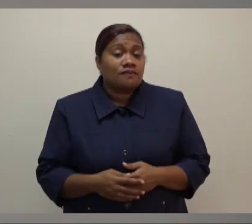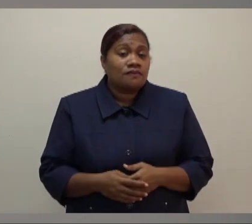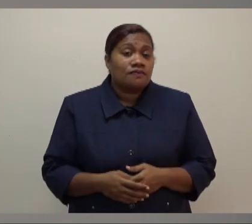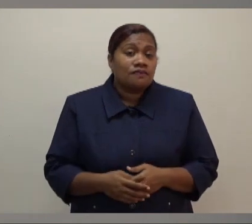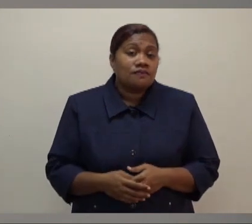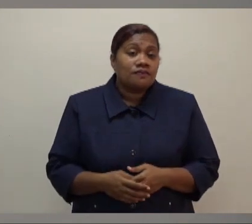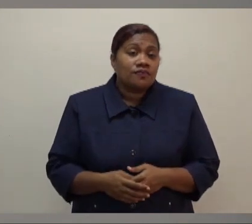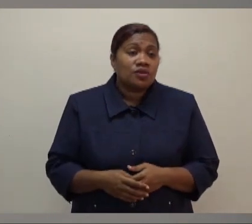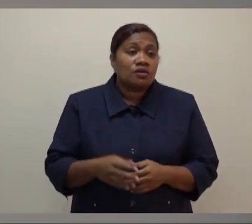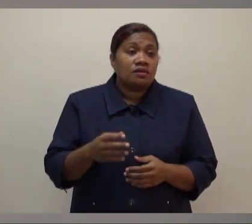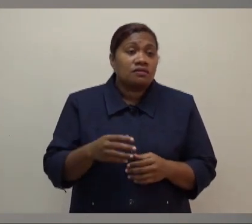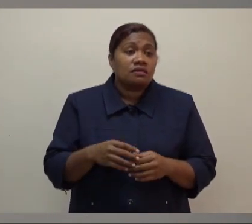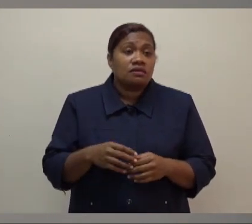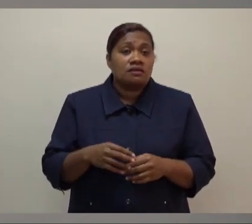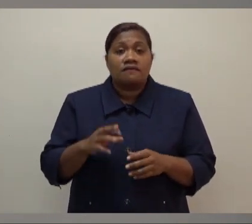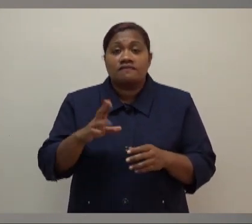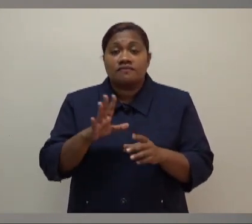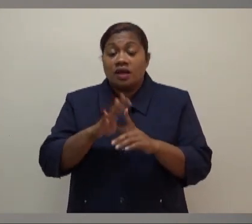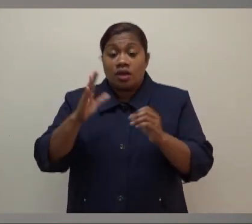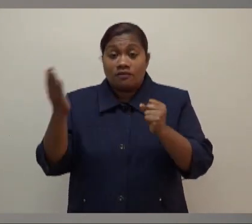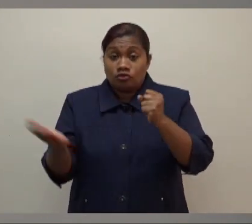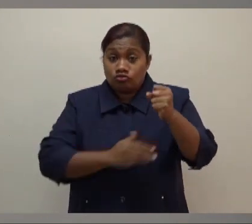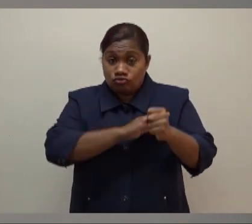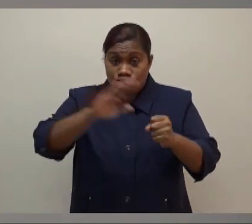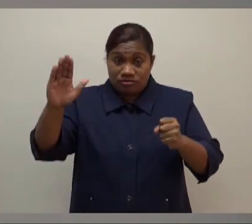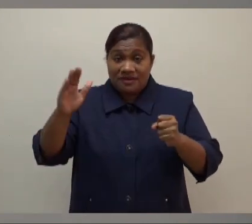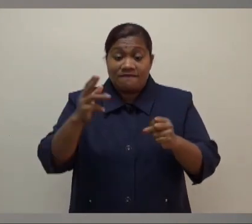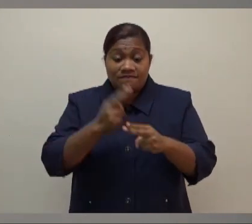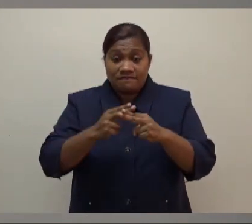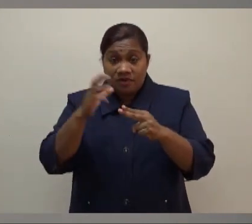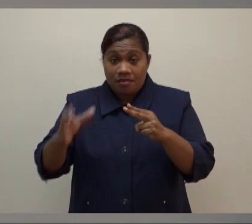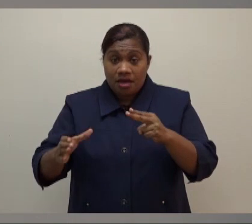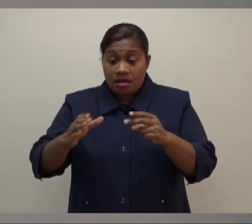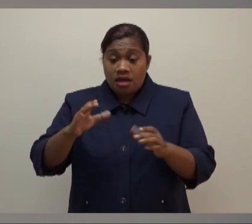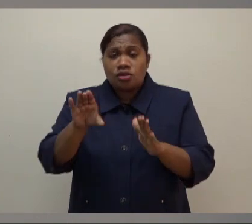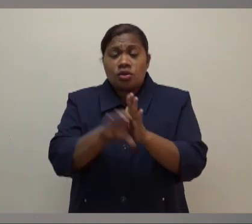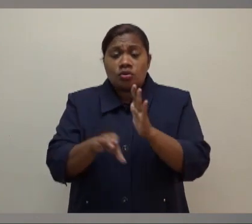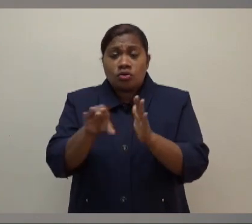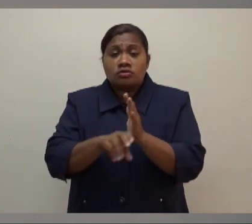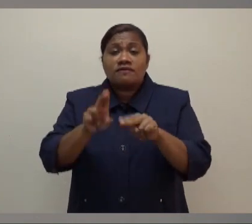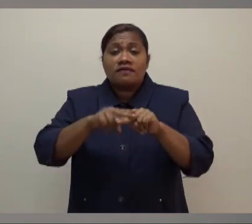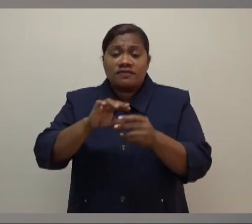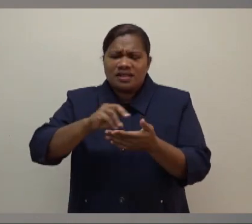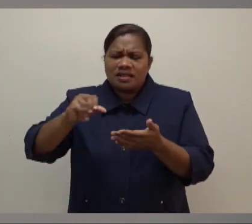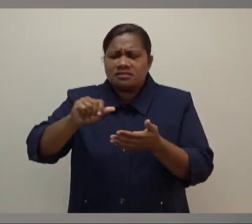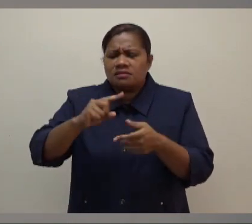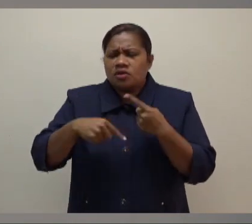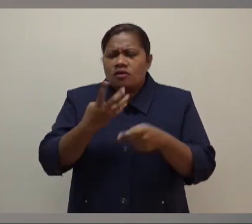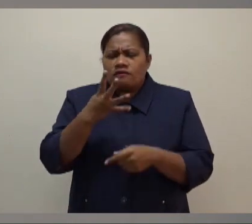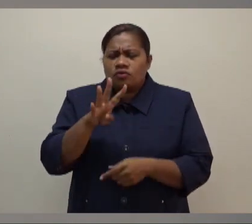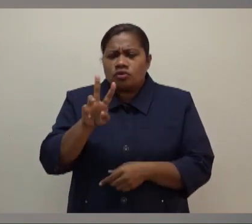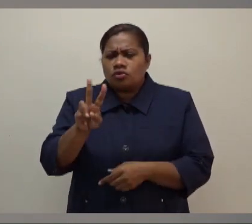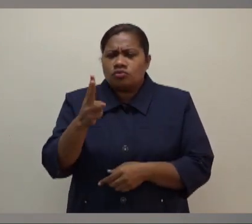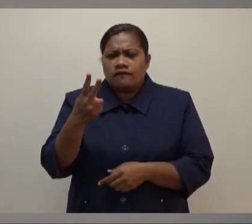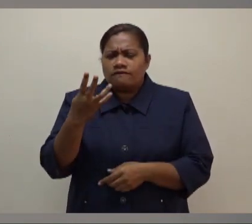a sugarcane farmer, the cost of a bag of fertilizer was about, I think it's about $42 or $44 a bag, which government